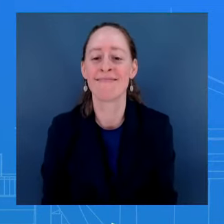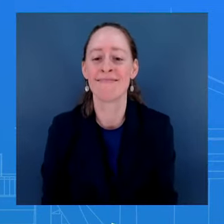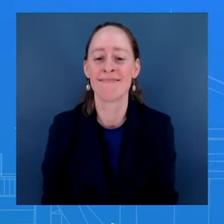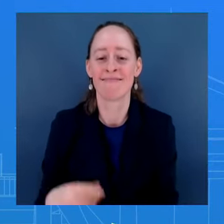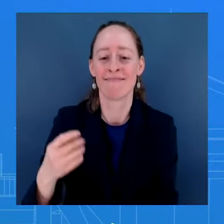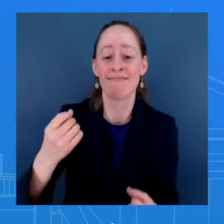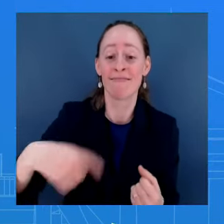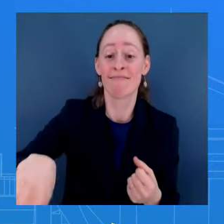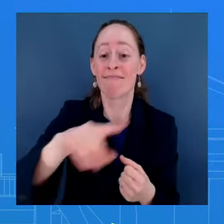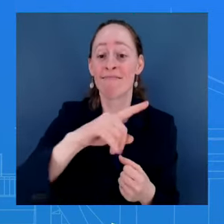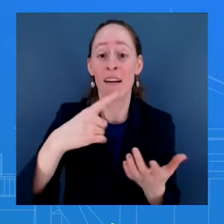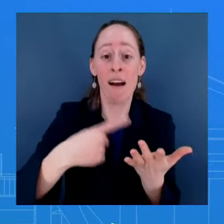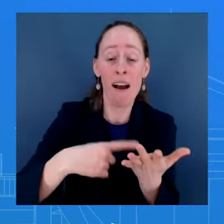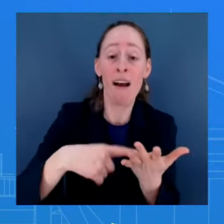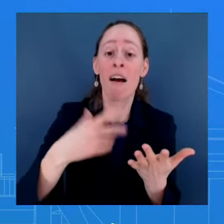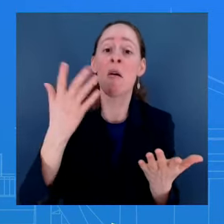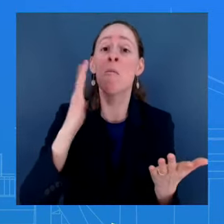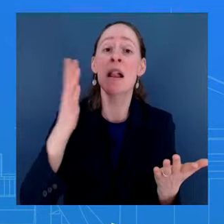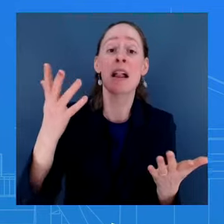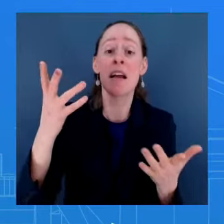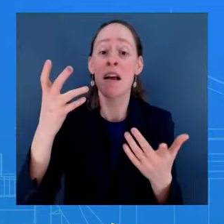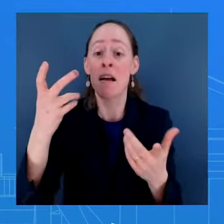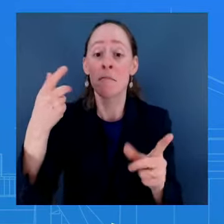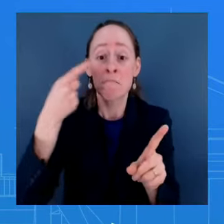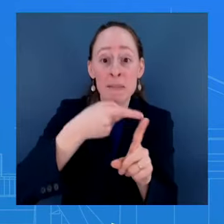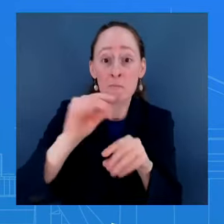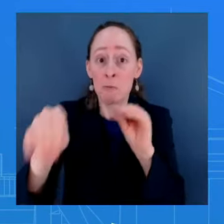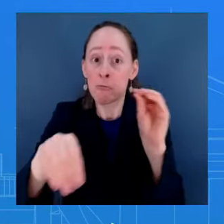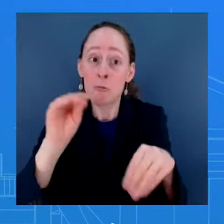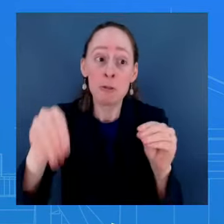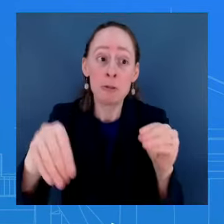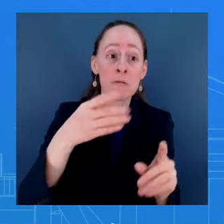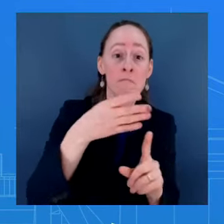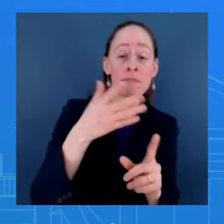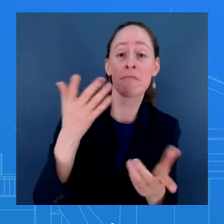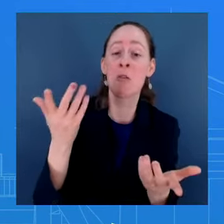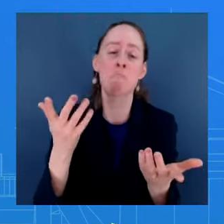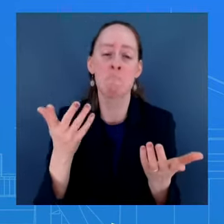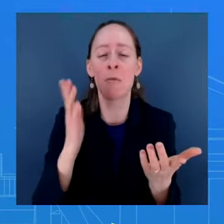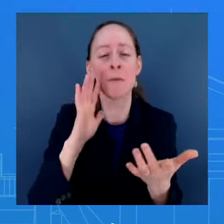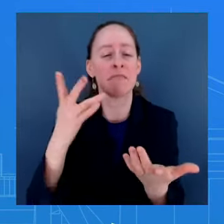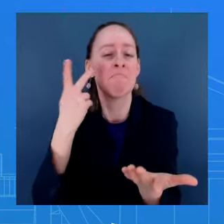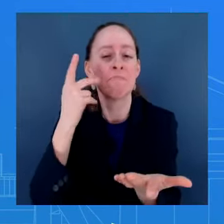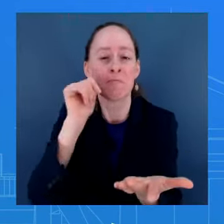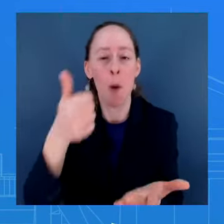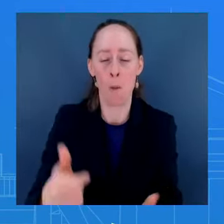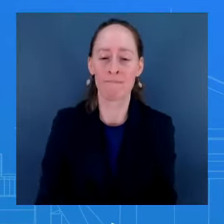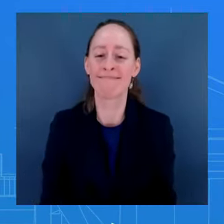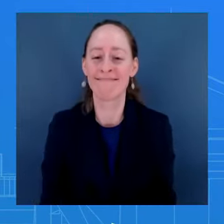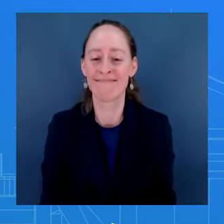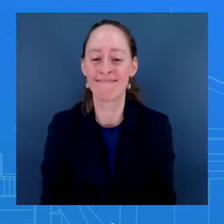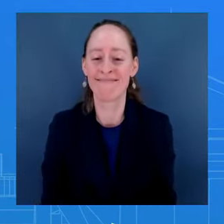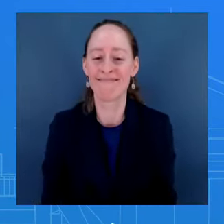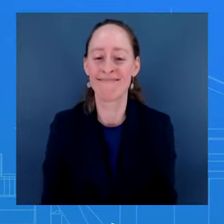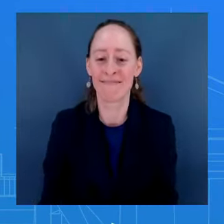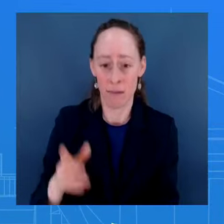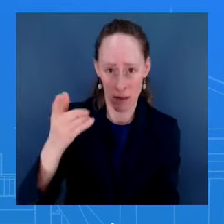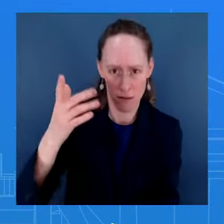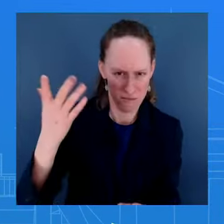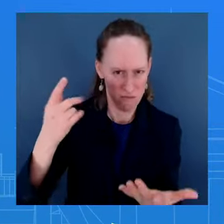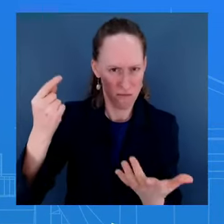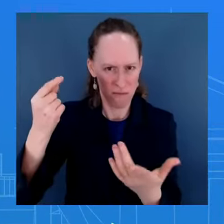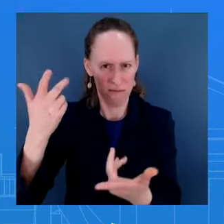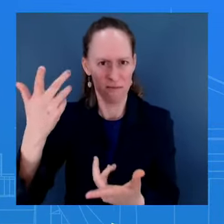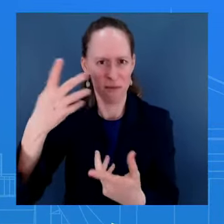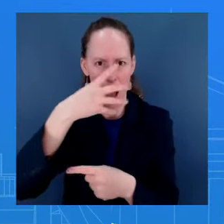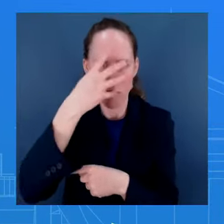administration still debating taking executive action on immigration? I mean, we've been clear about this. The